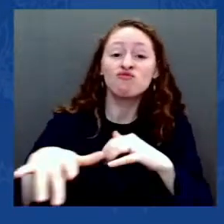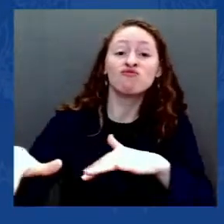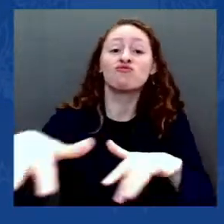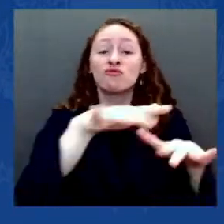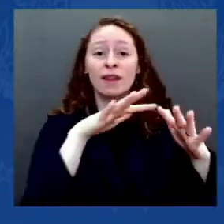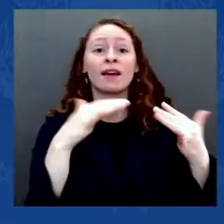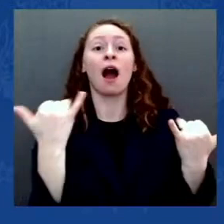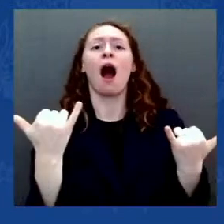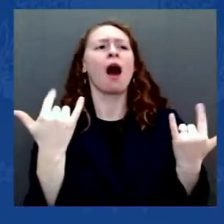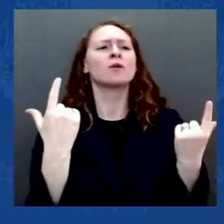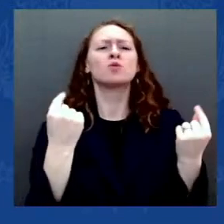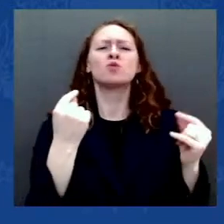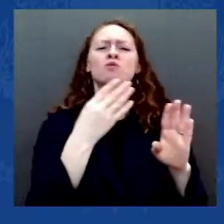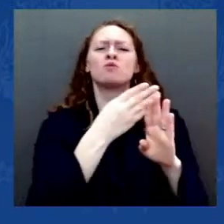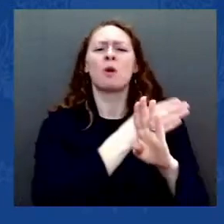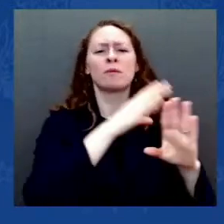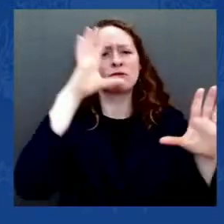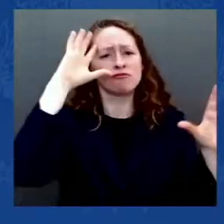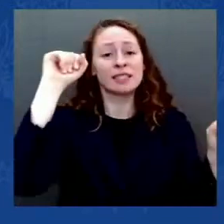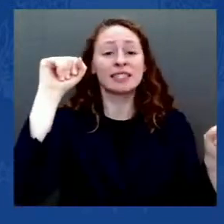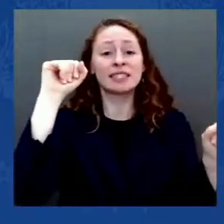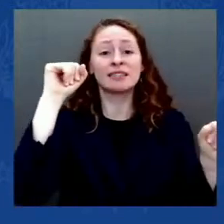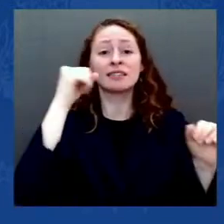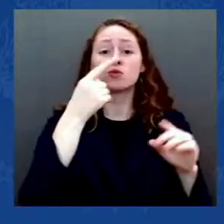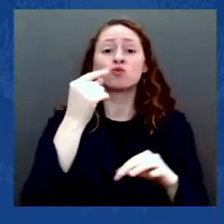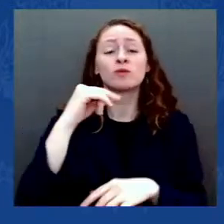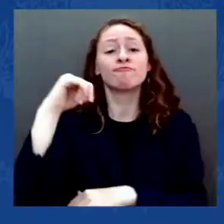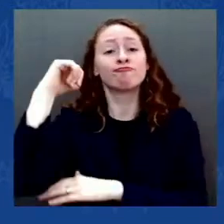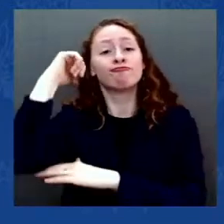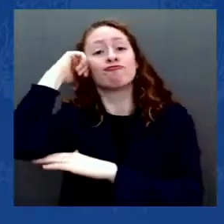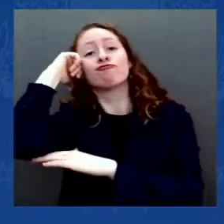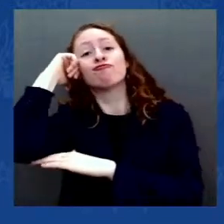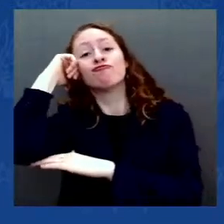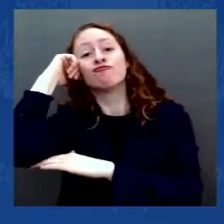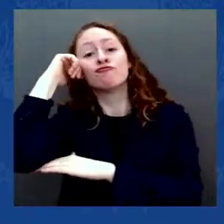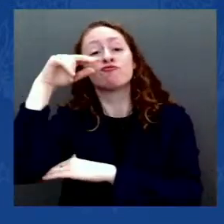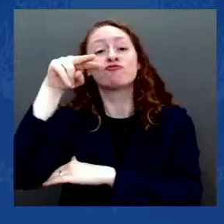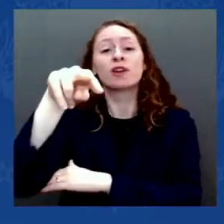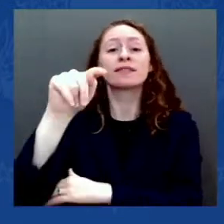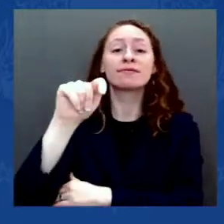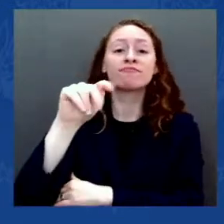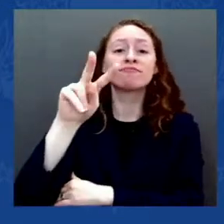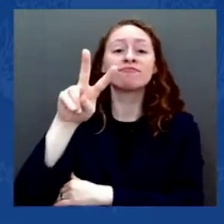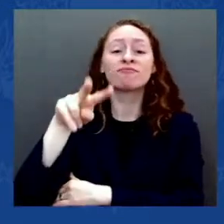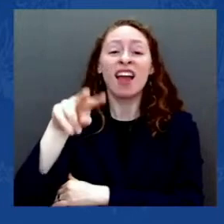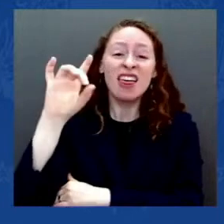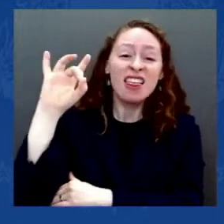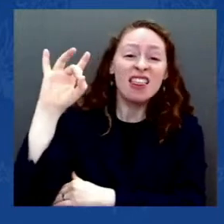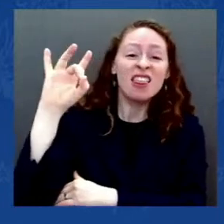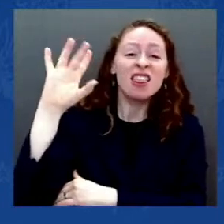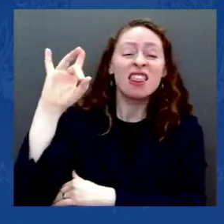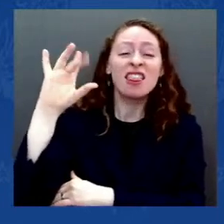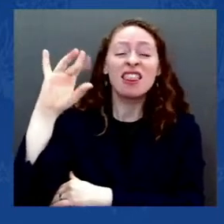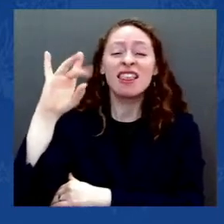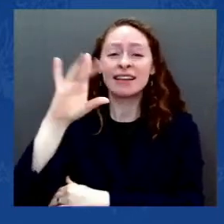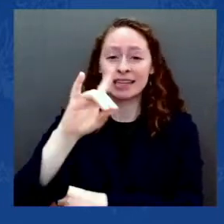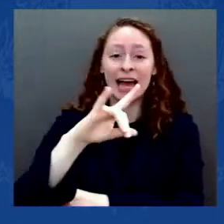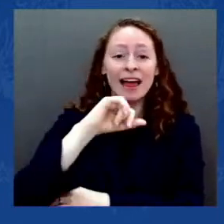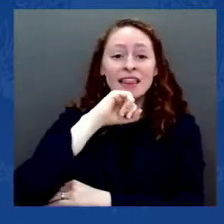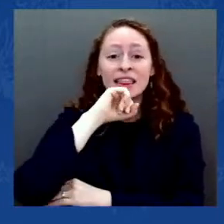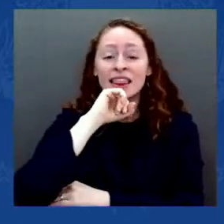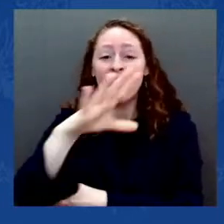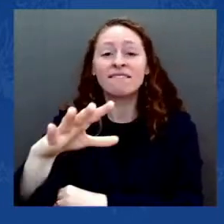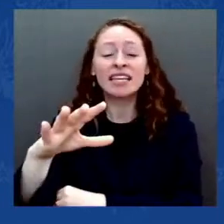and doing nothing for hours as police were assaulted, lives at